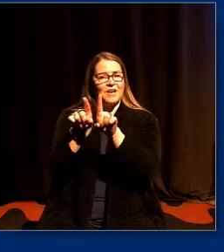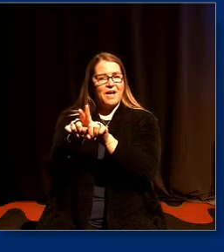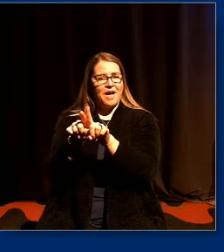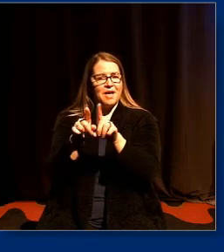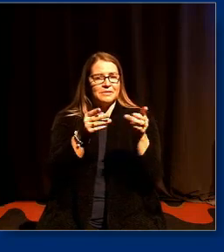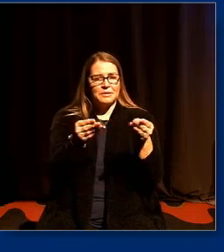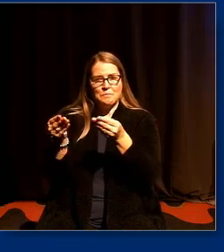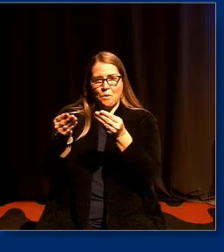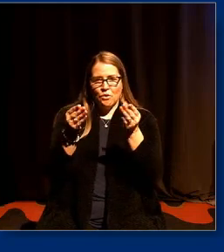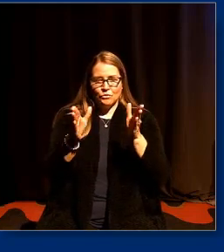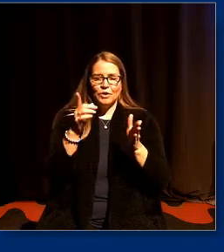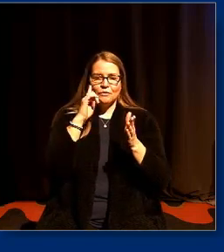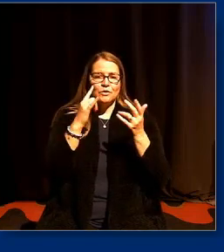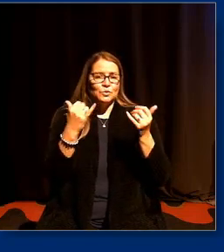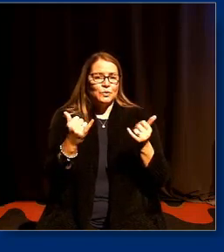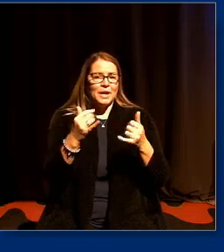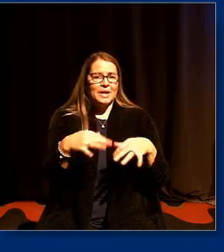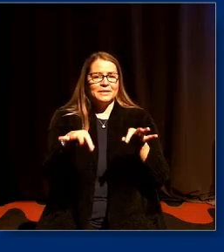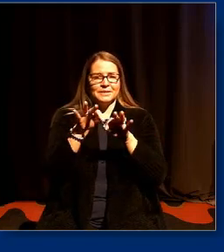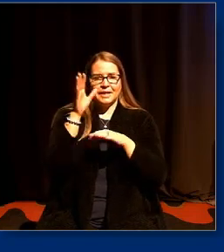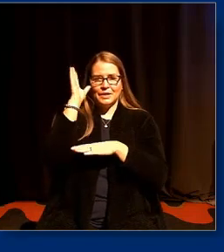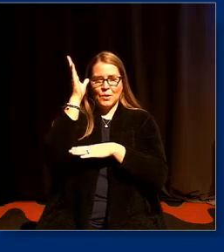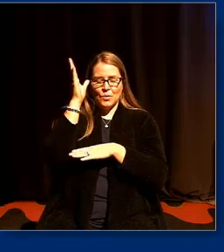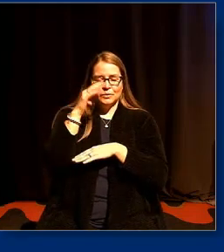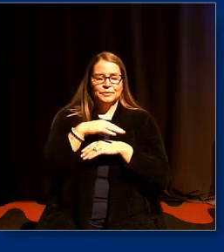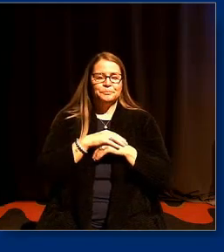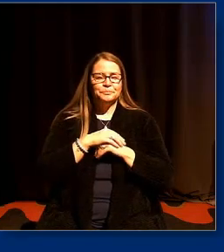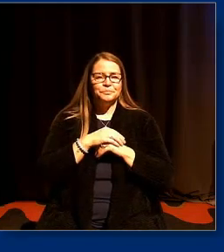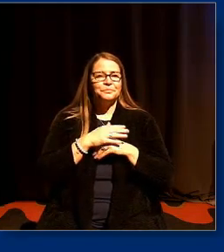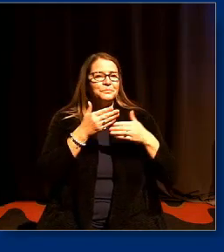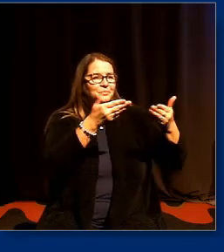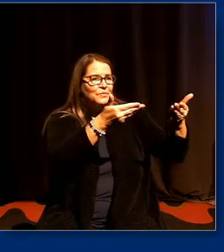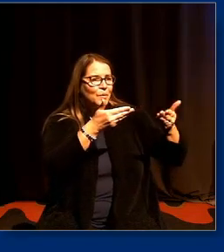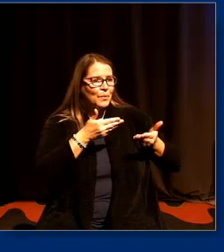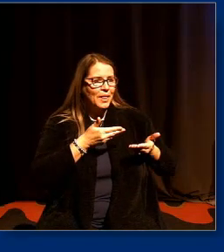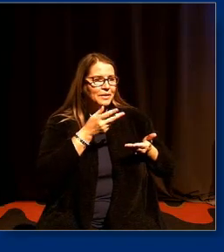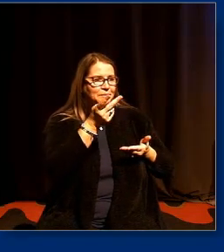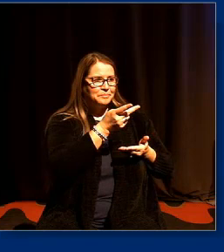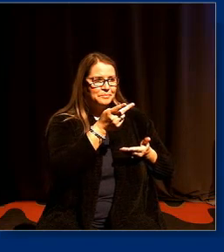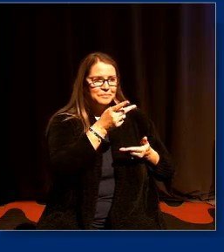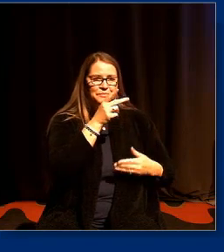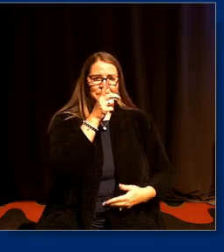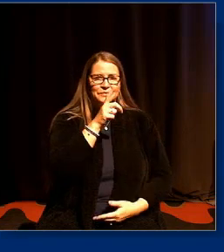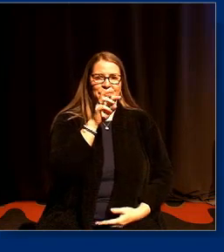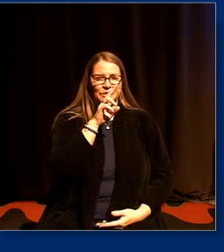today's keynote conversation please welcome to the stage Dr. Jorlando Jackson